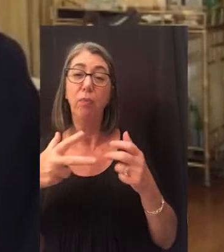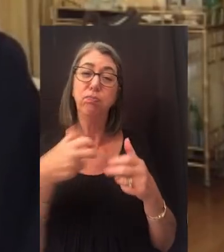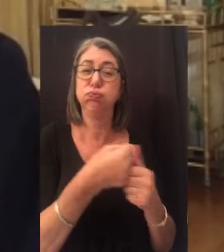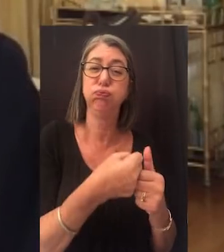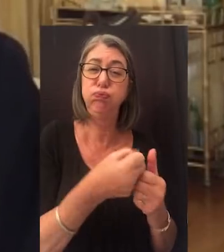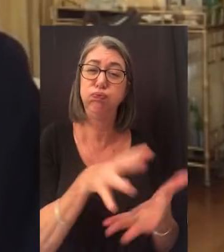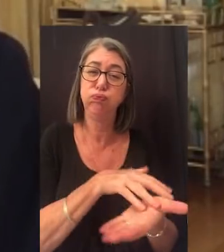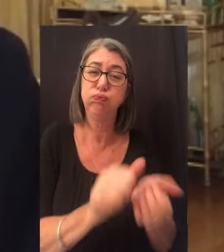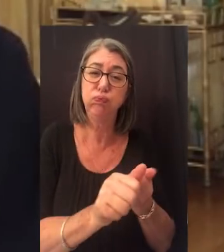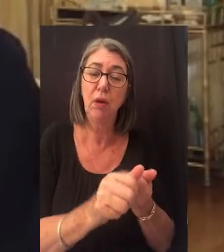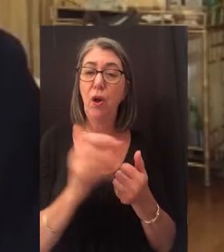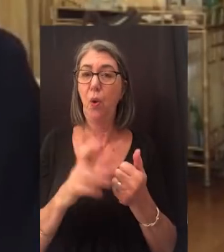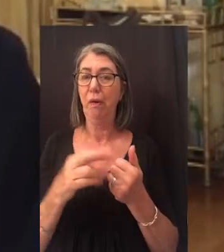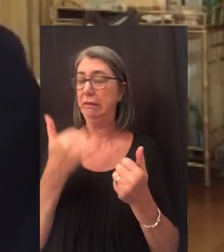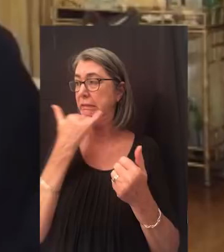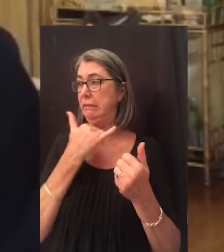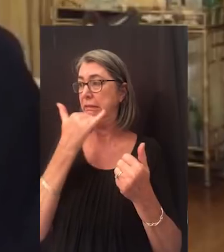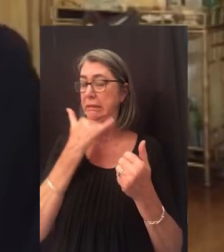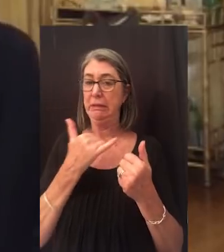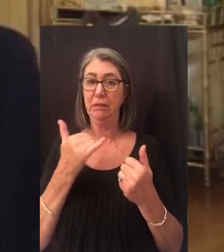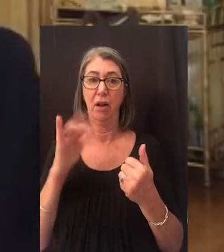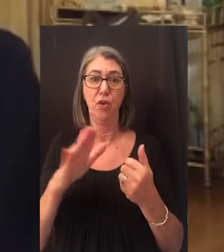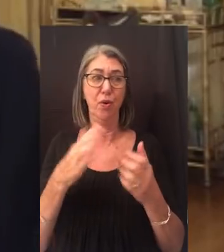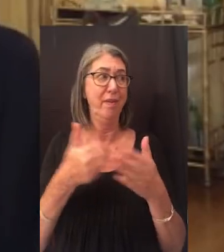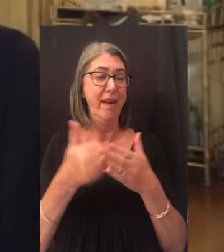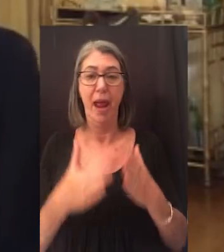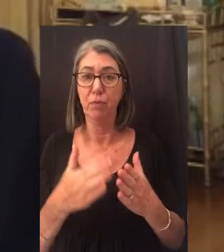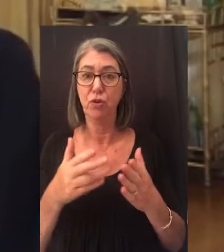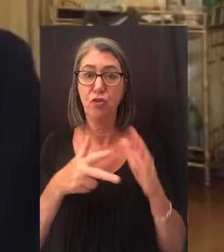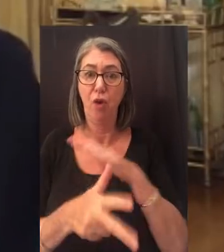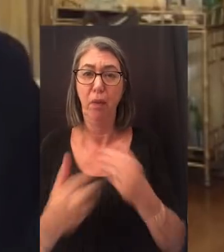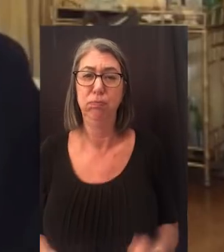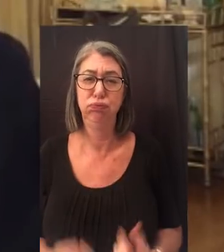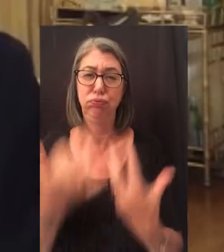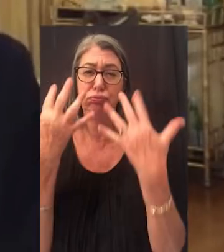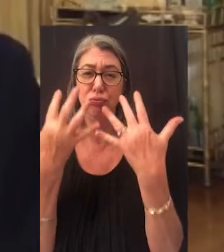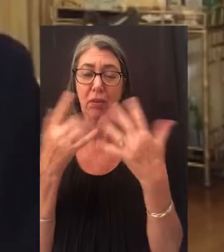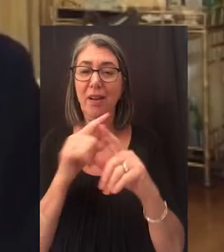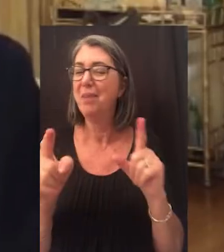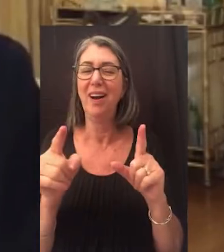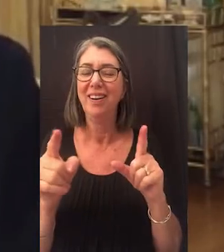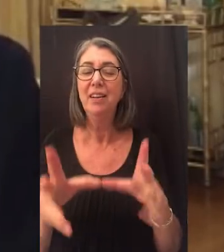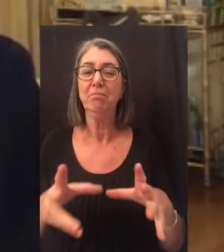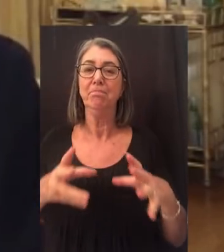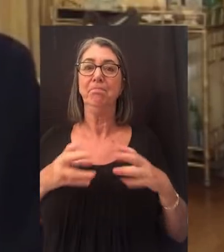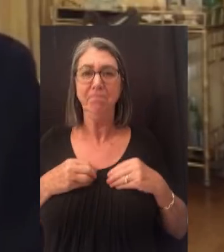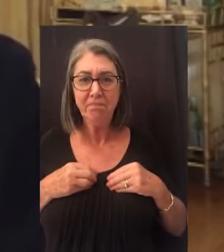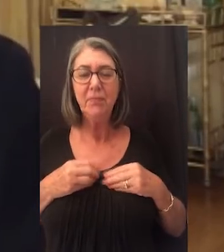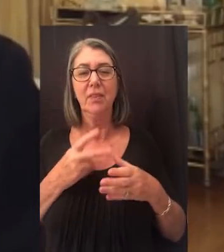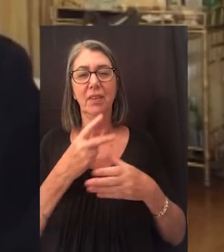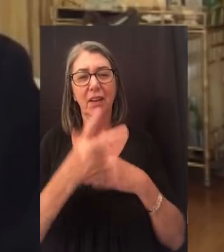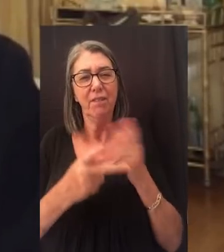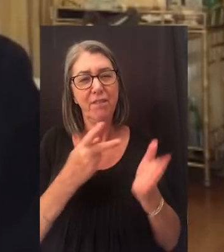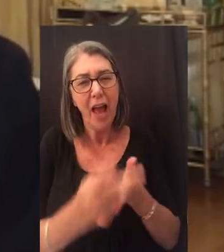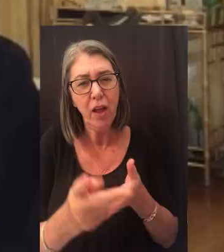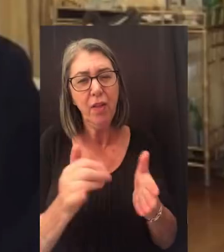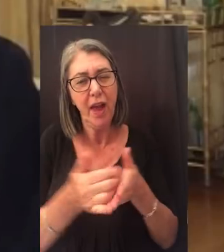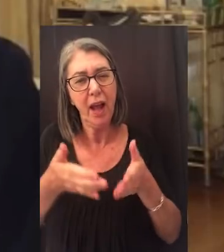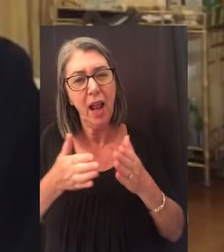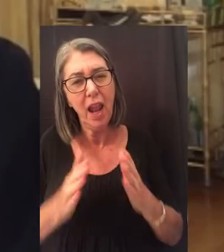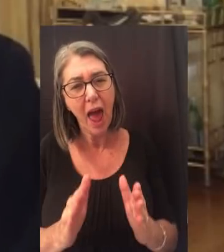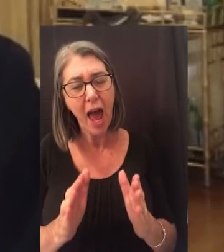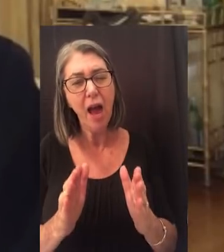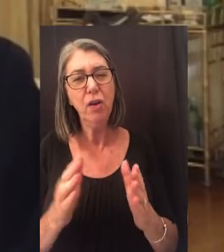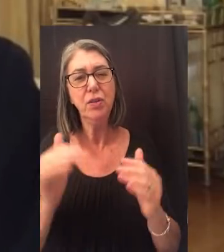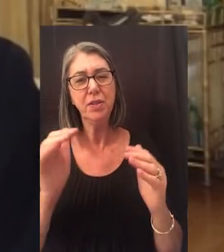or accidentally incinerating your neighbor's garage, but about embracing the kind of failure that enables